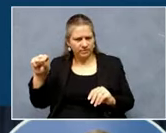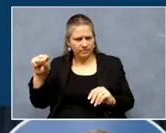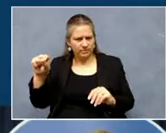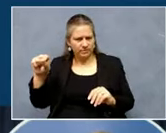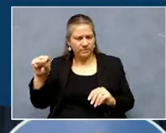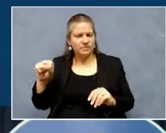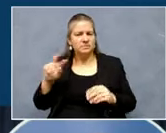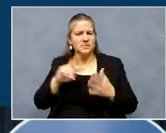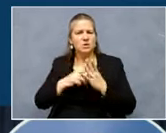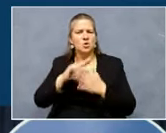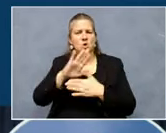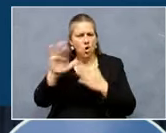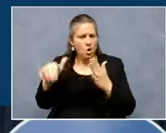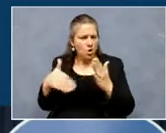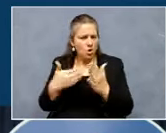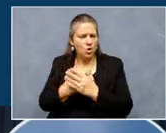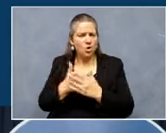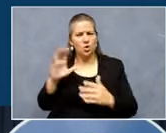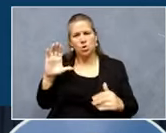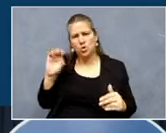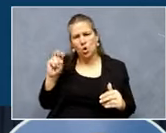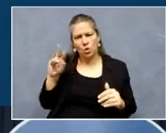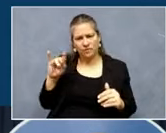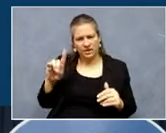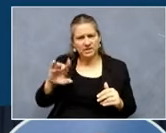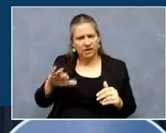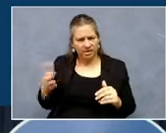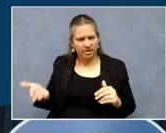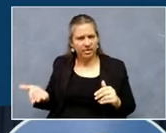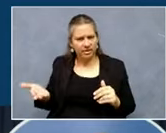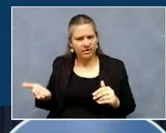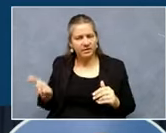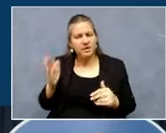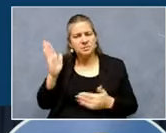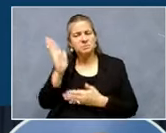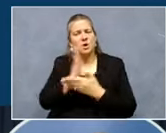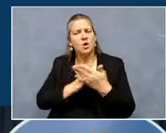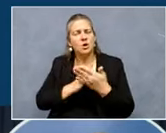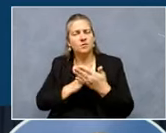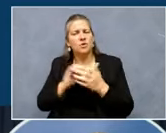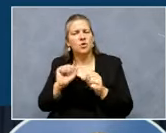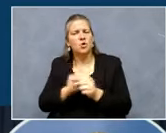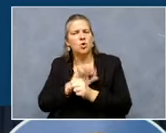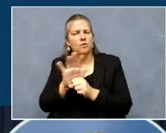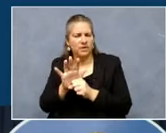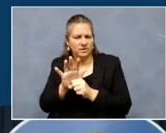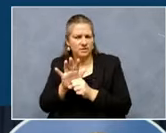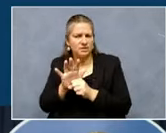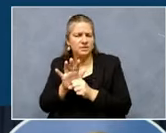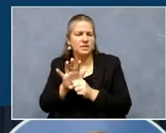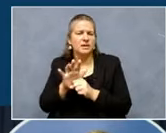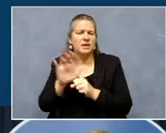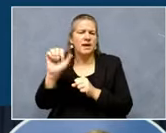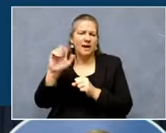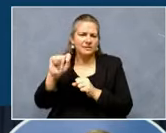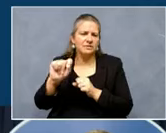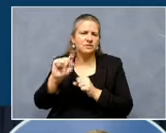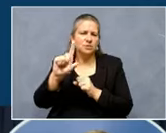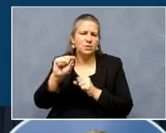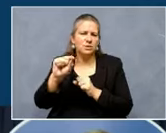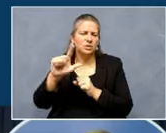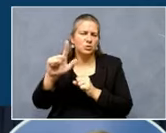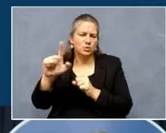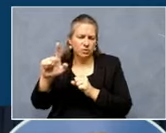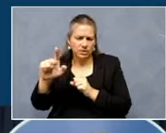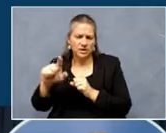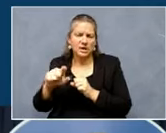COVID deaths. It's part of the coronavirus response and relief supplemental appropriations act of 2021 and the American